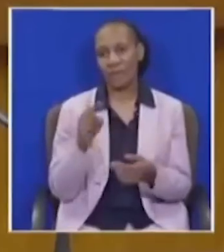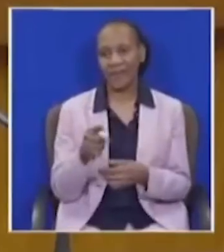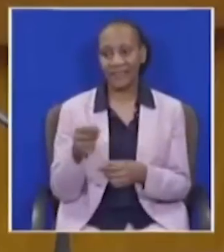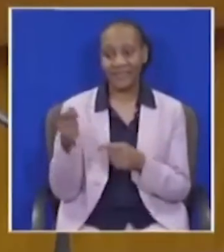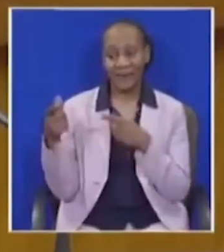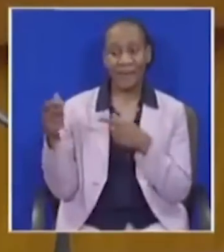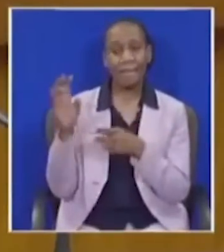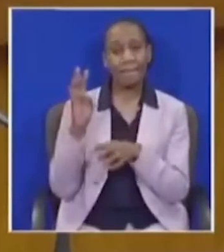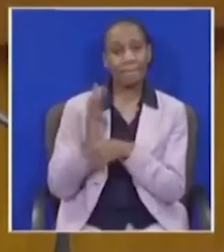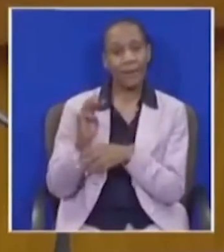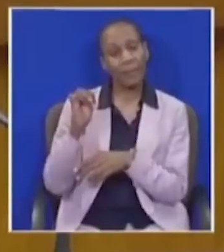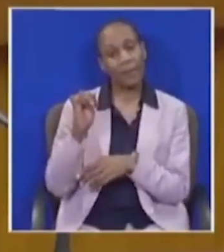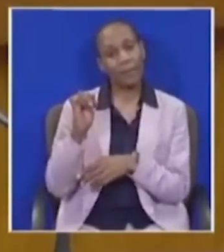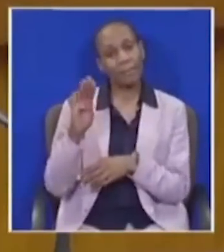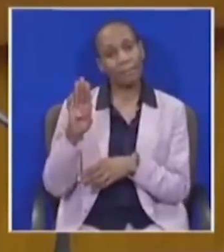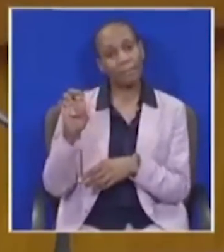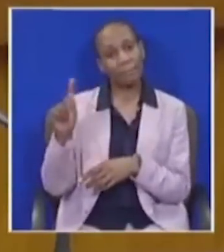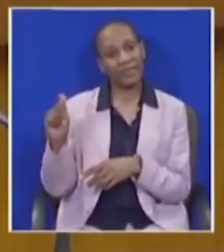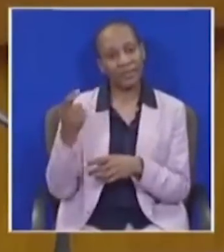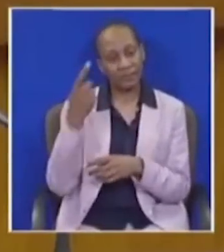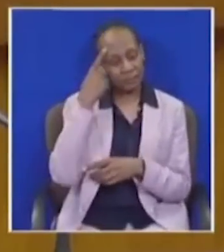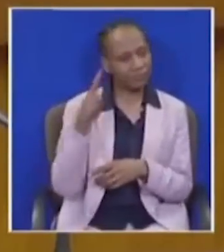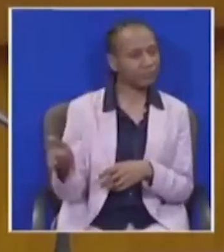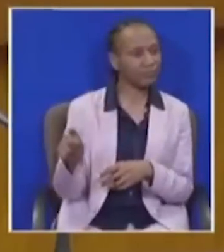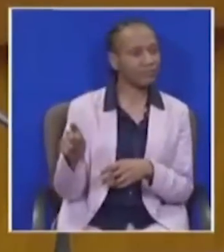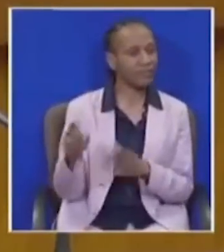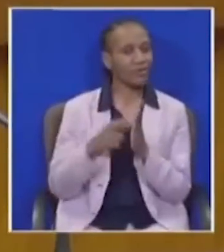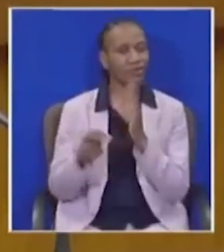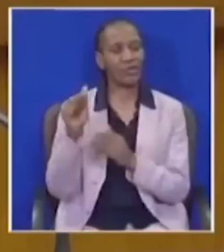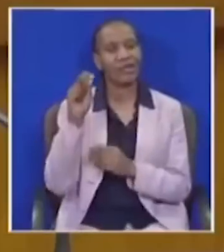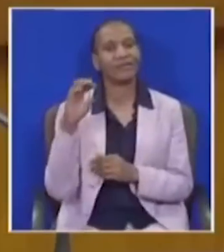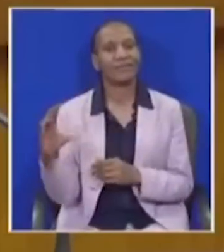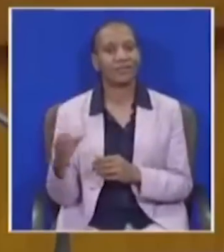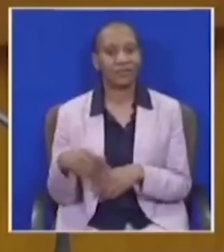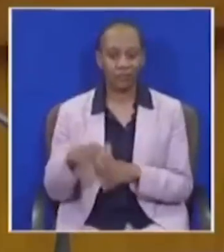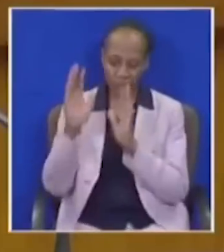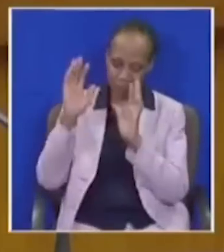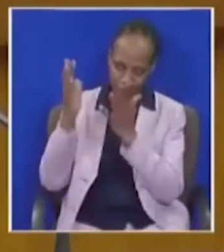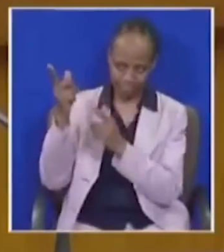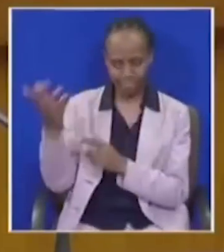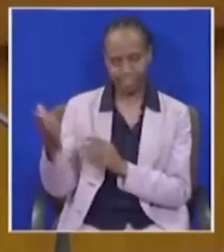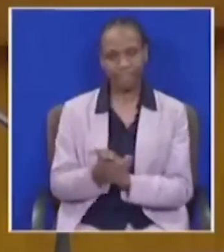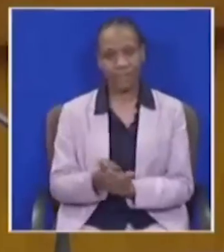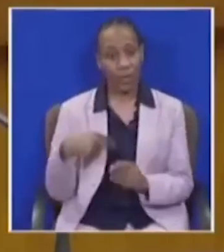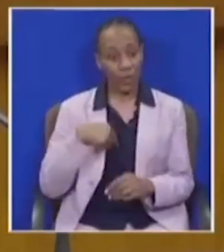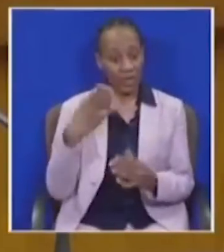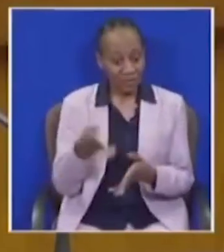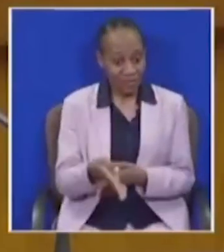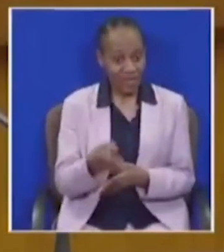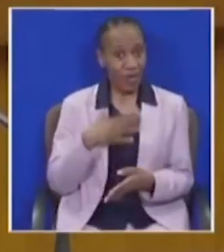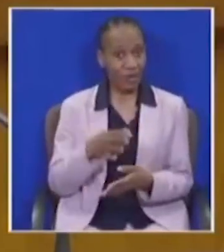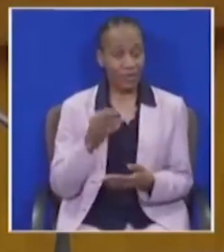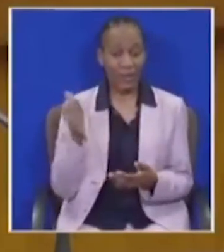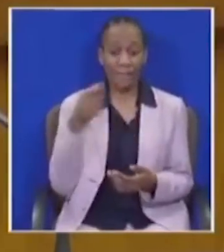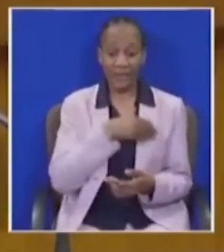the ANC. We salute her for that. We are not here today to remove a democratically elected government of the